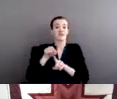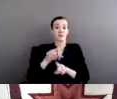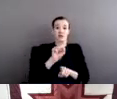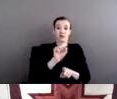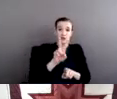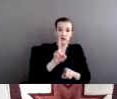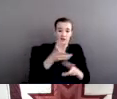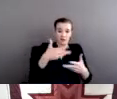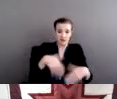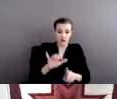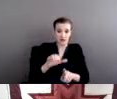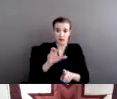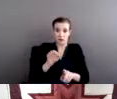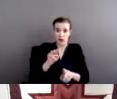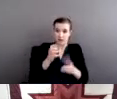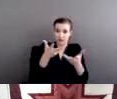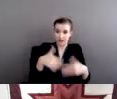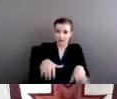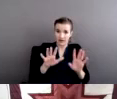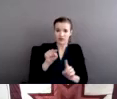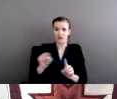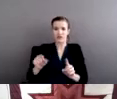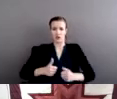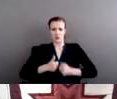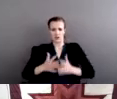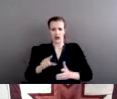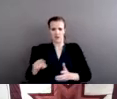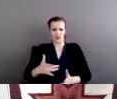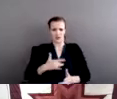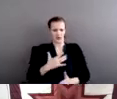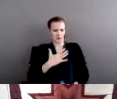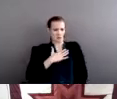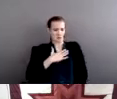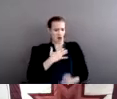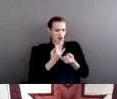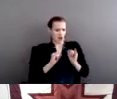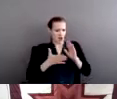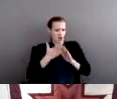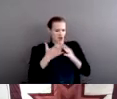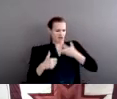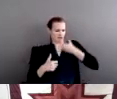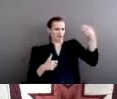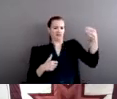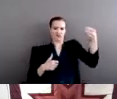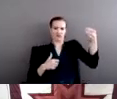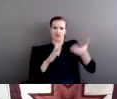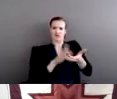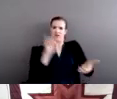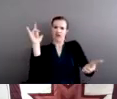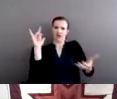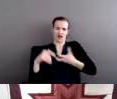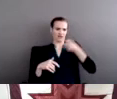that there's a sense among many survivors that our own sovereignty, if you will, has been violated, that it's been